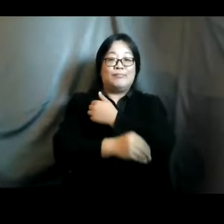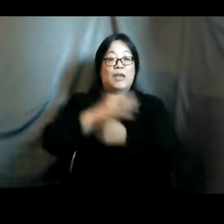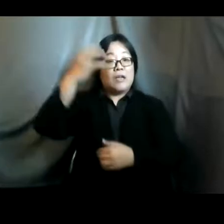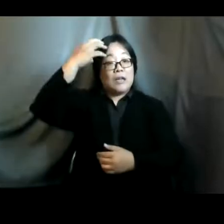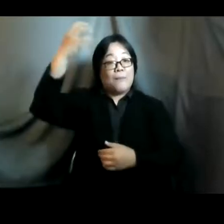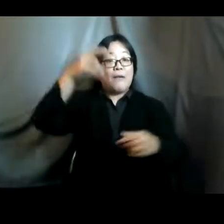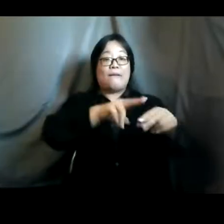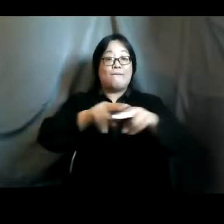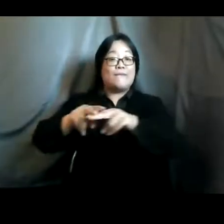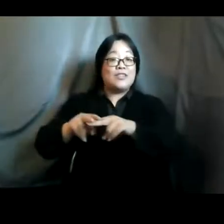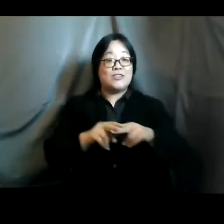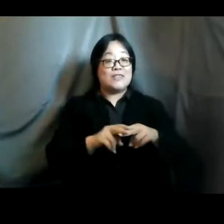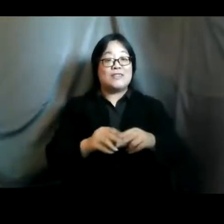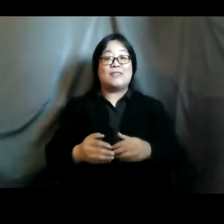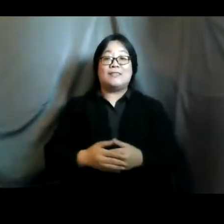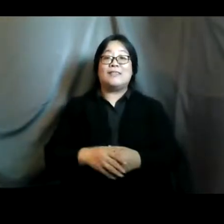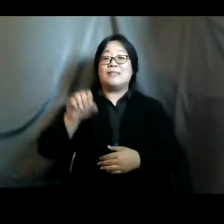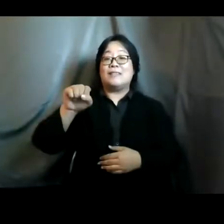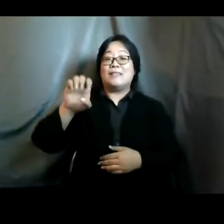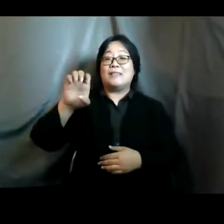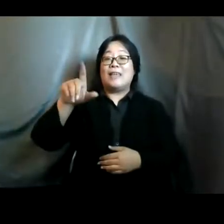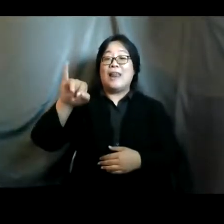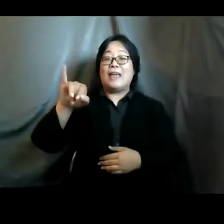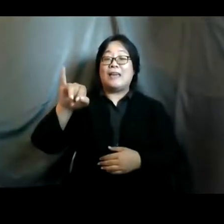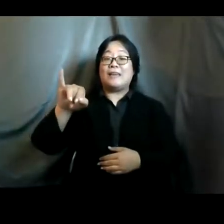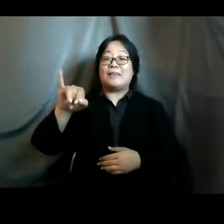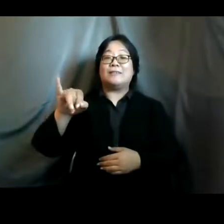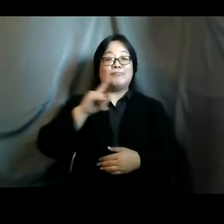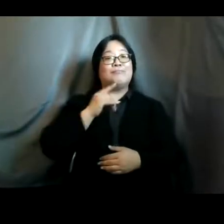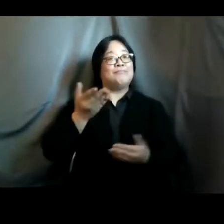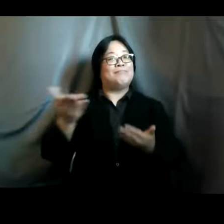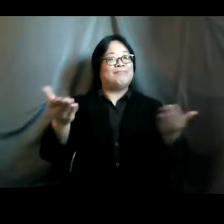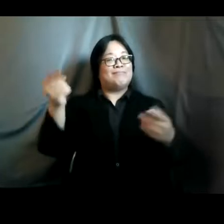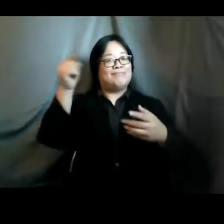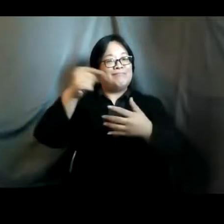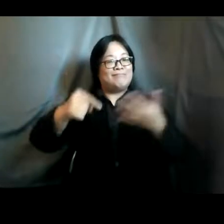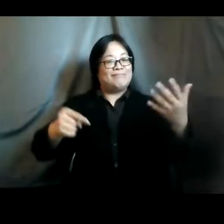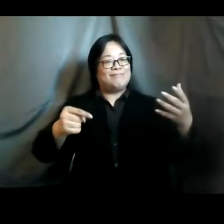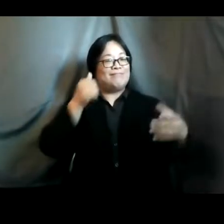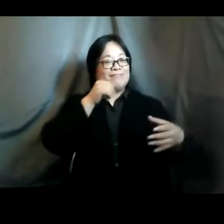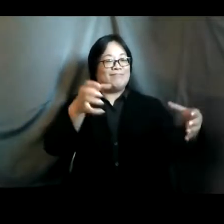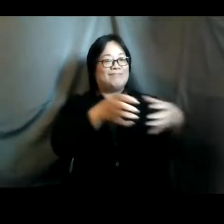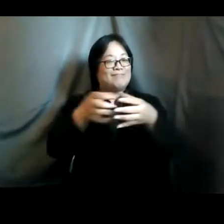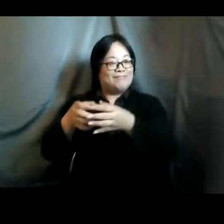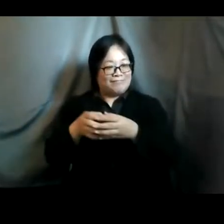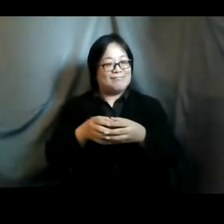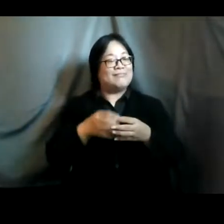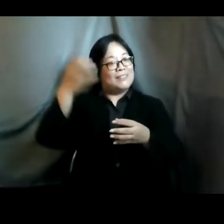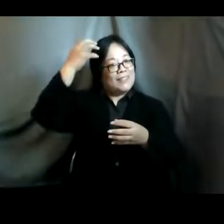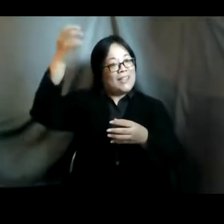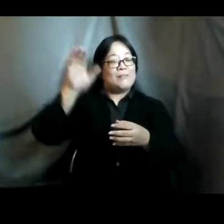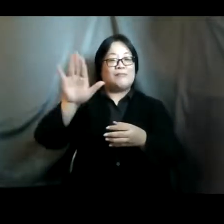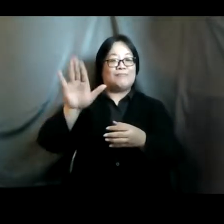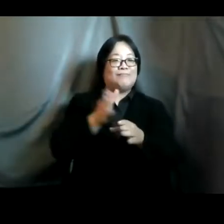of fiji salai ladies and gentlemen has served in a number of agencies within the fijian government her areas of expertise